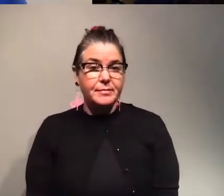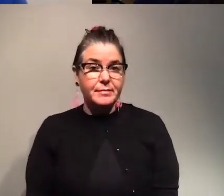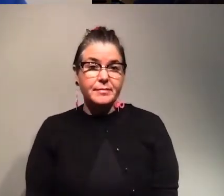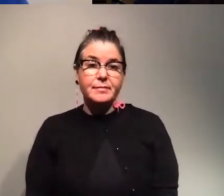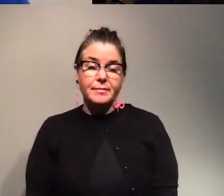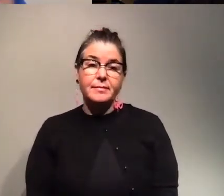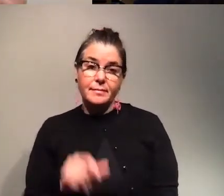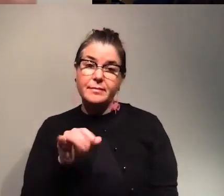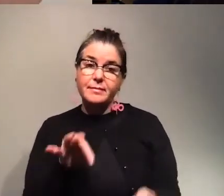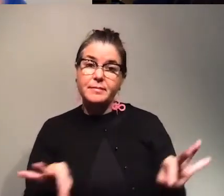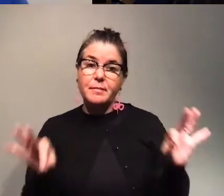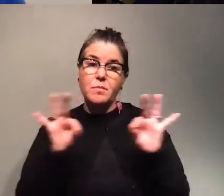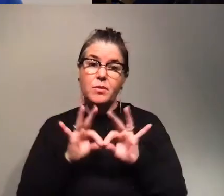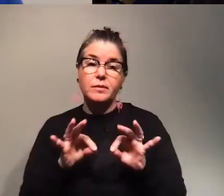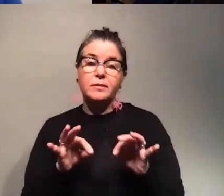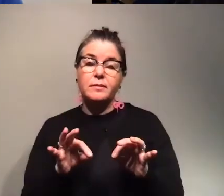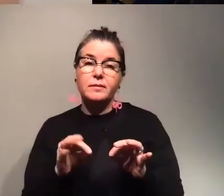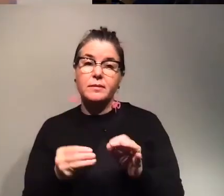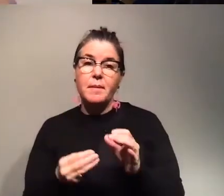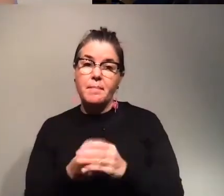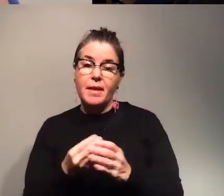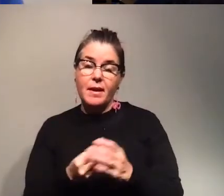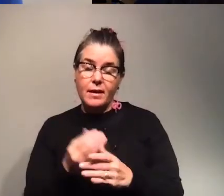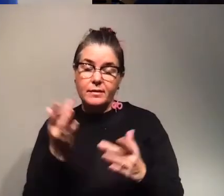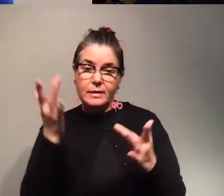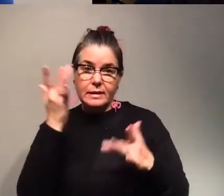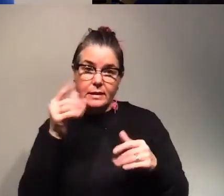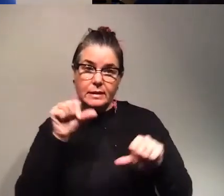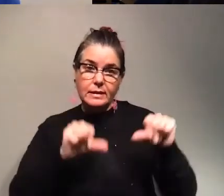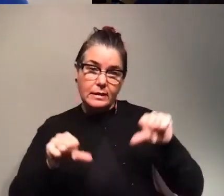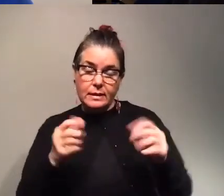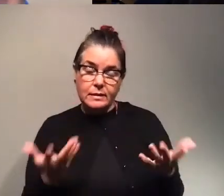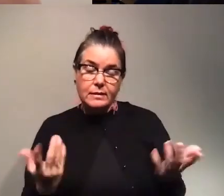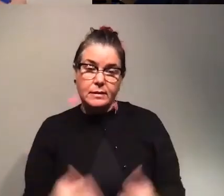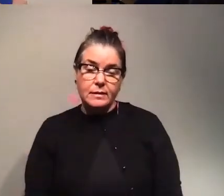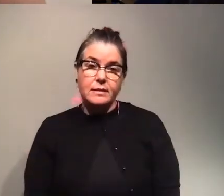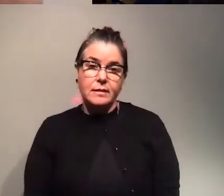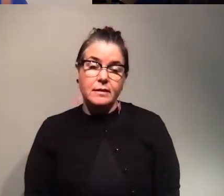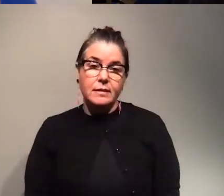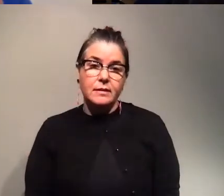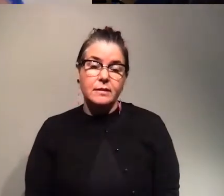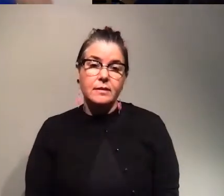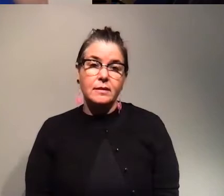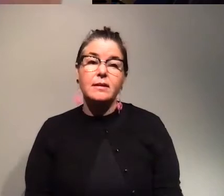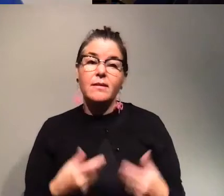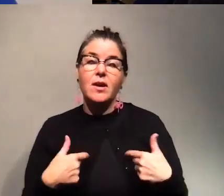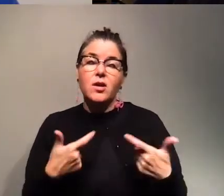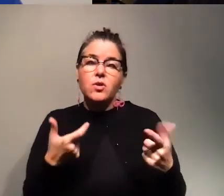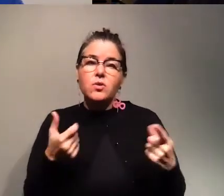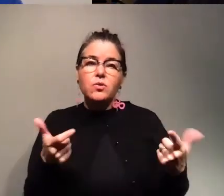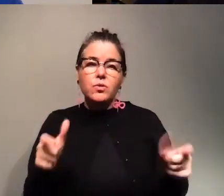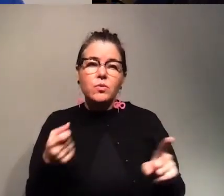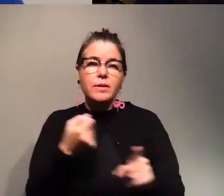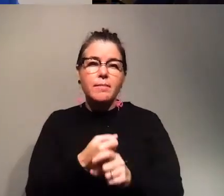is in plant pathology it's like our plant diseases like they can cause huge effects and we don't usually